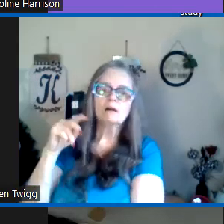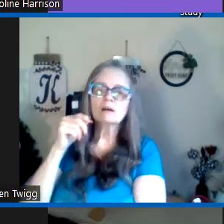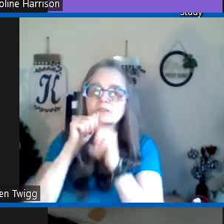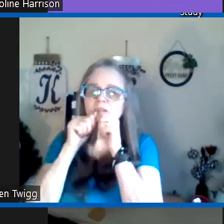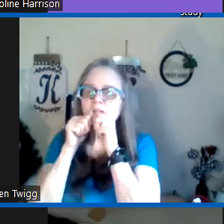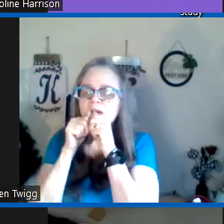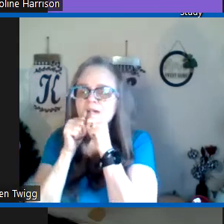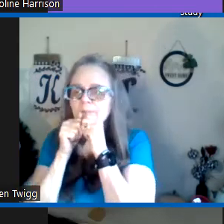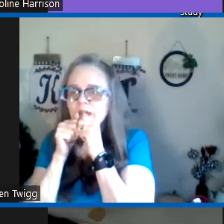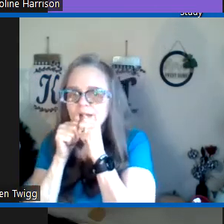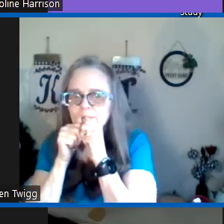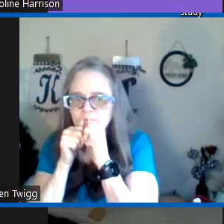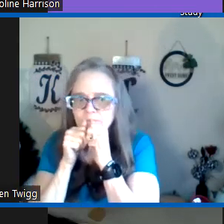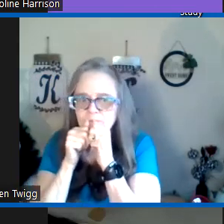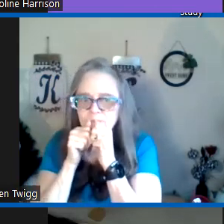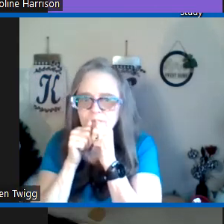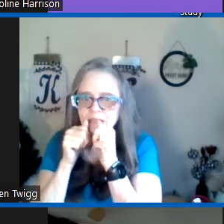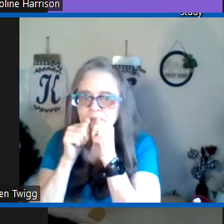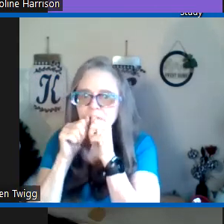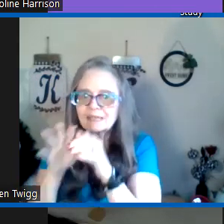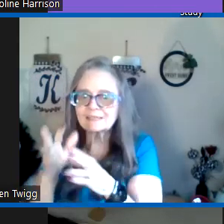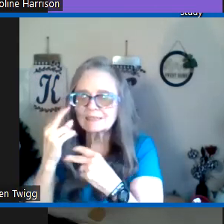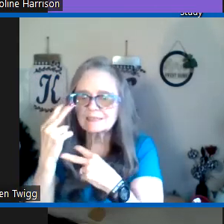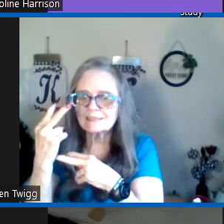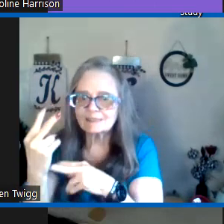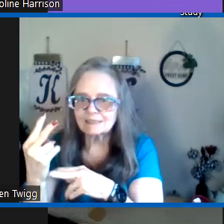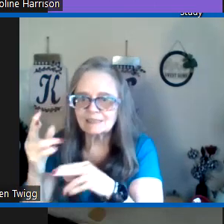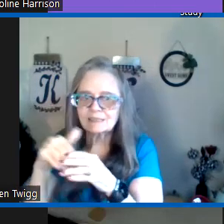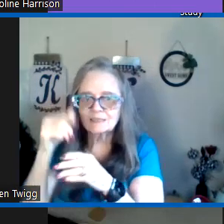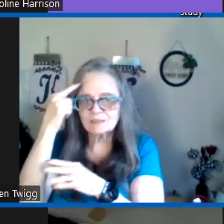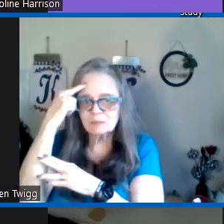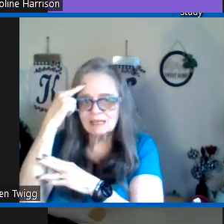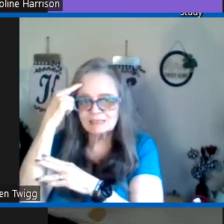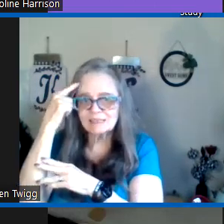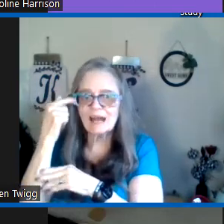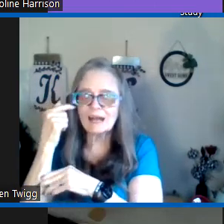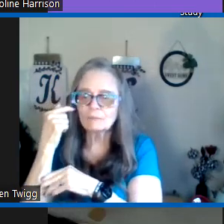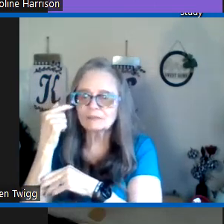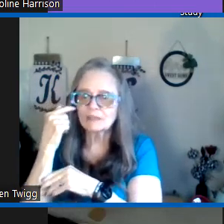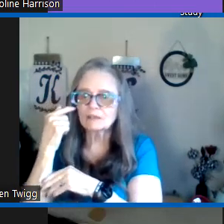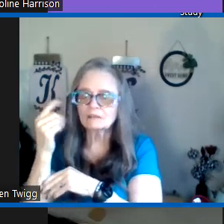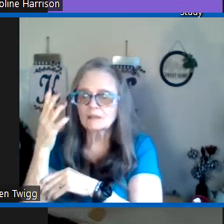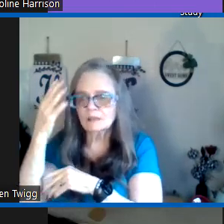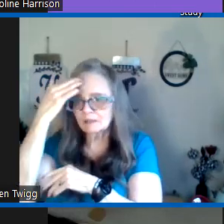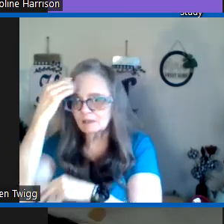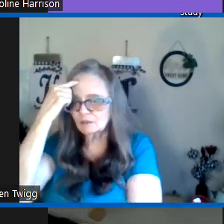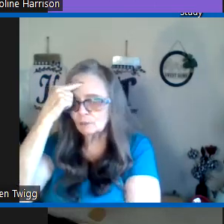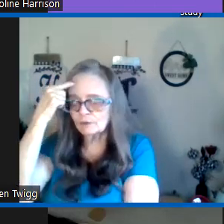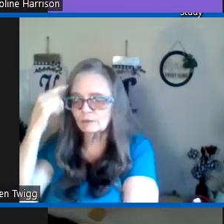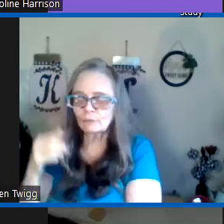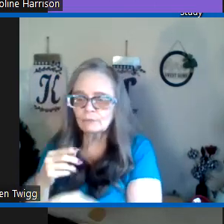Paul also he blessed to see in his mind's eye what they call